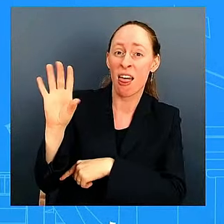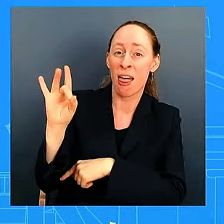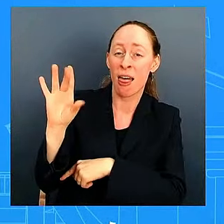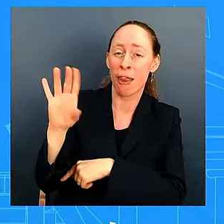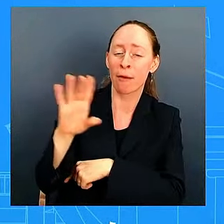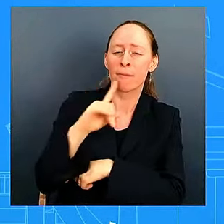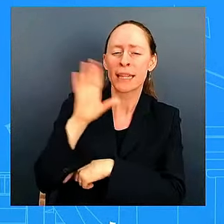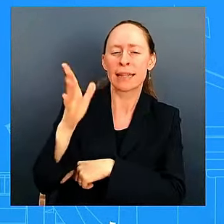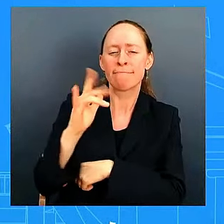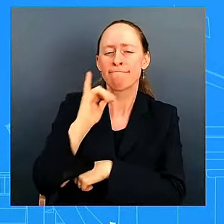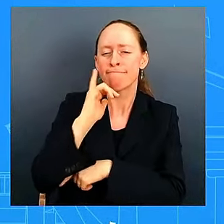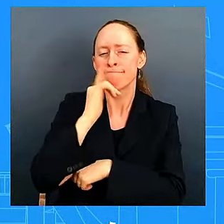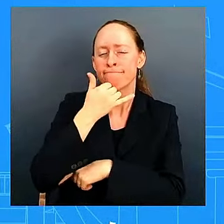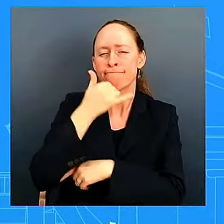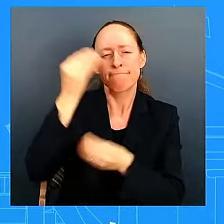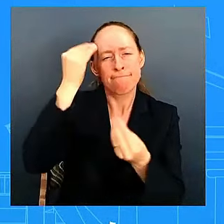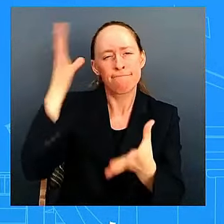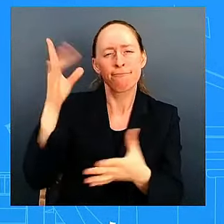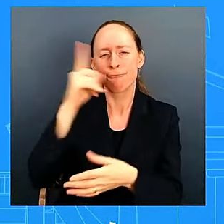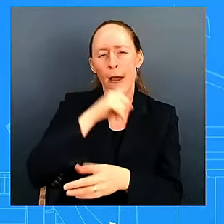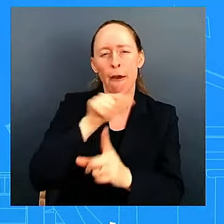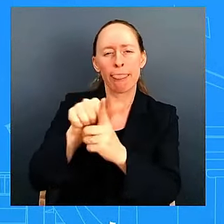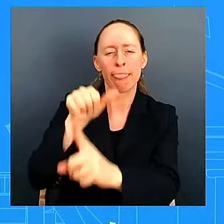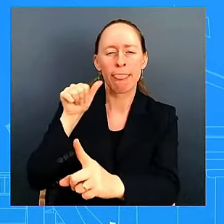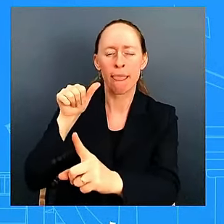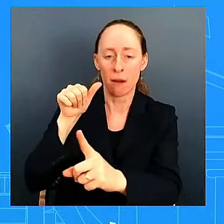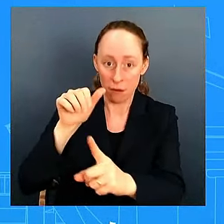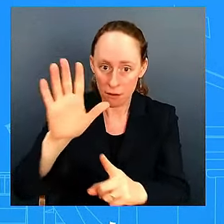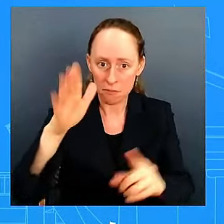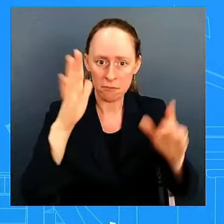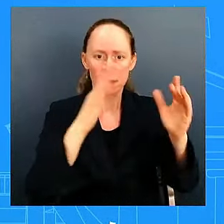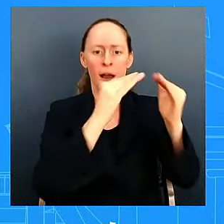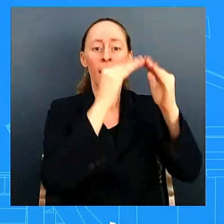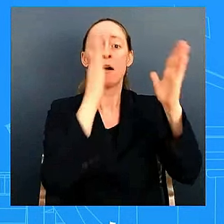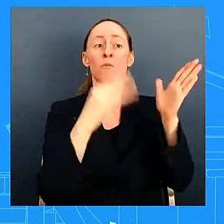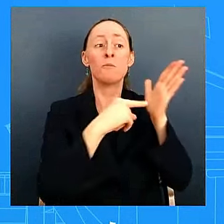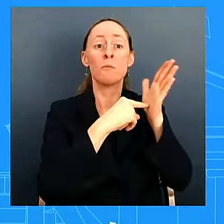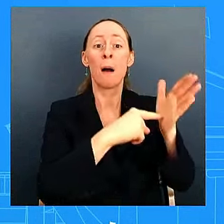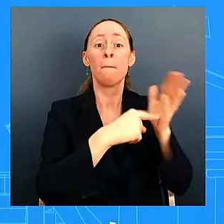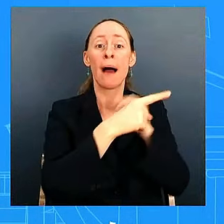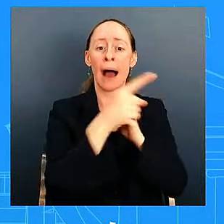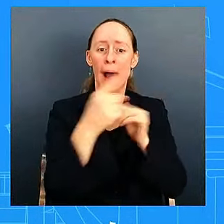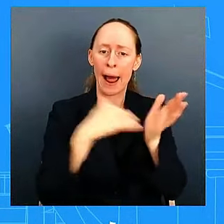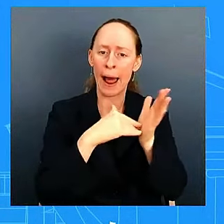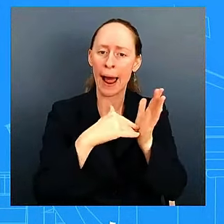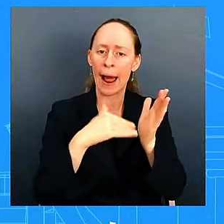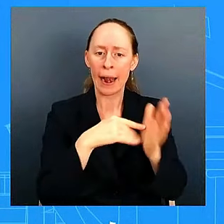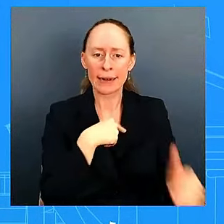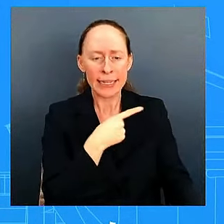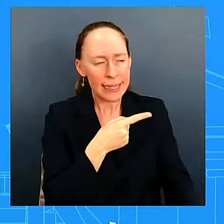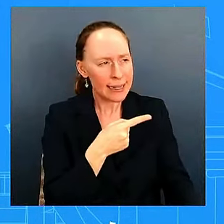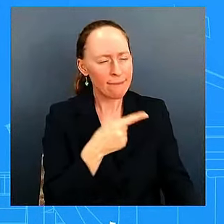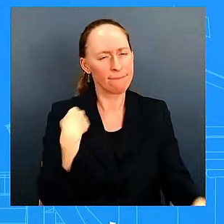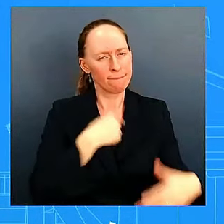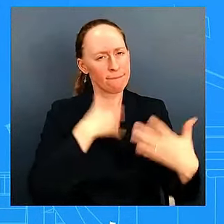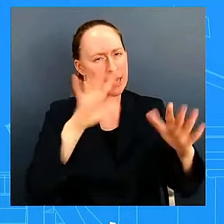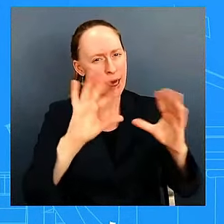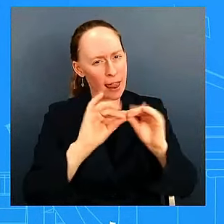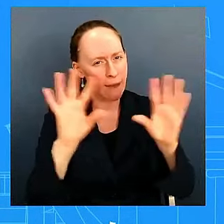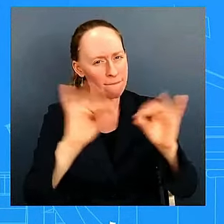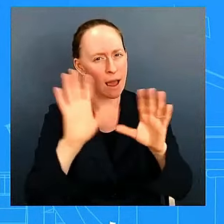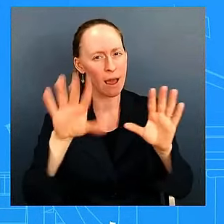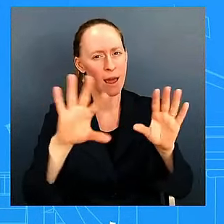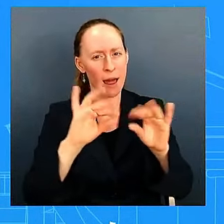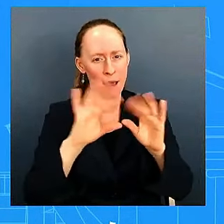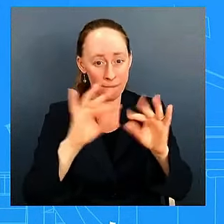colleagues here by multiple multiple uh multiple outlets that has been debunked on what has been falsely